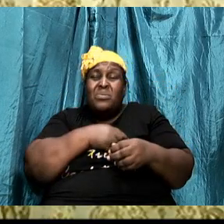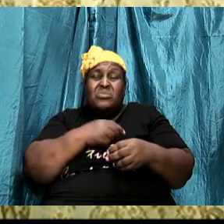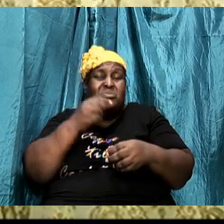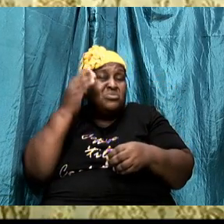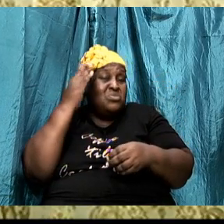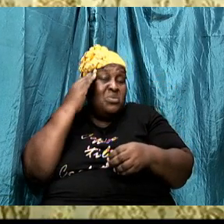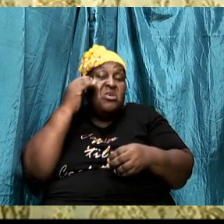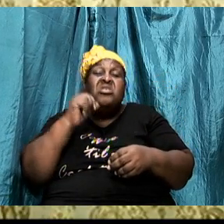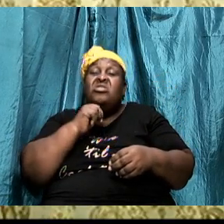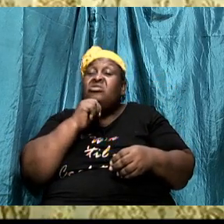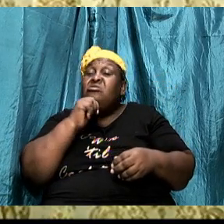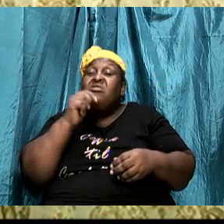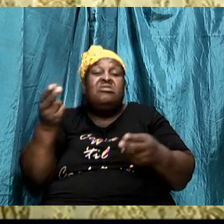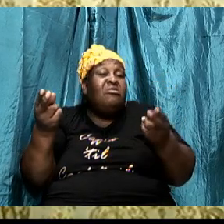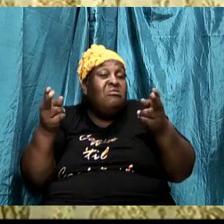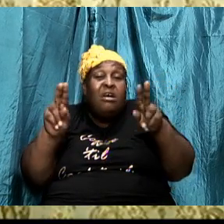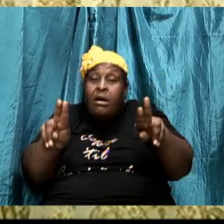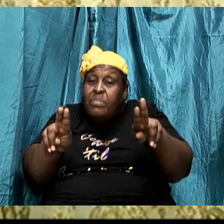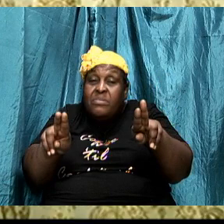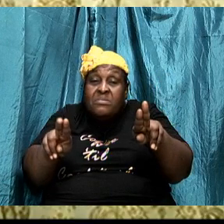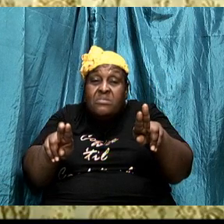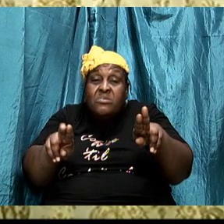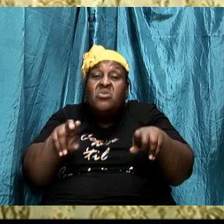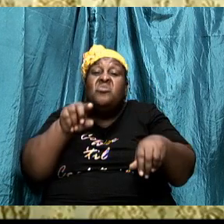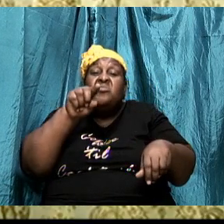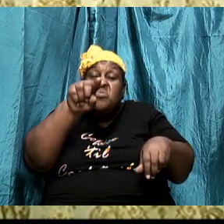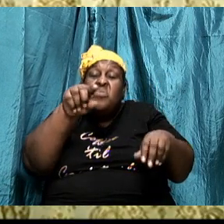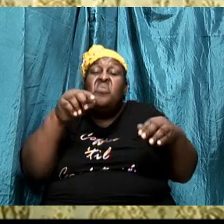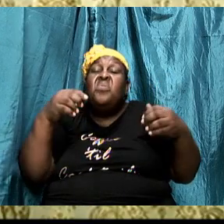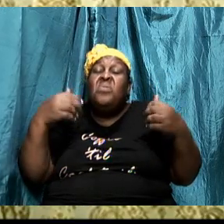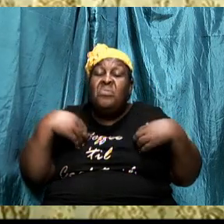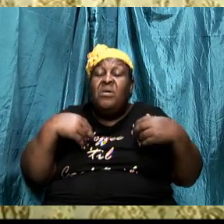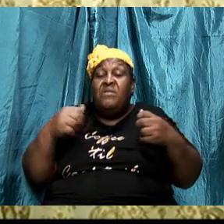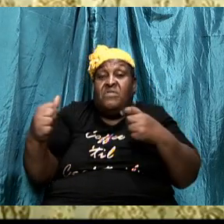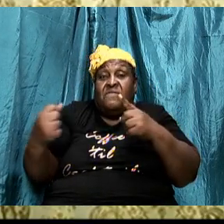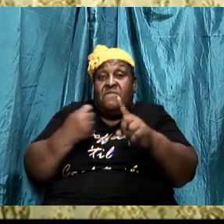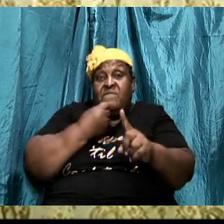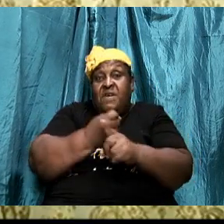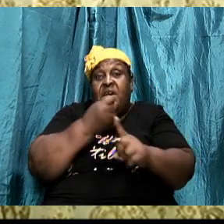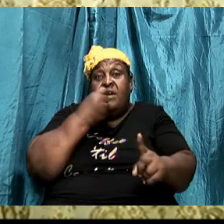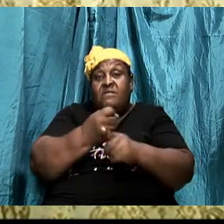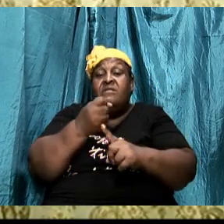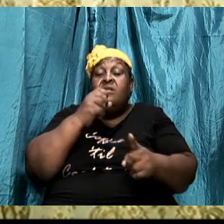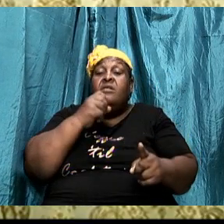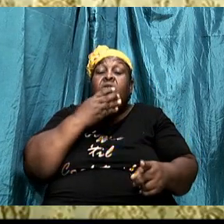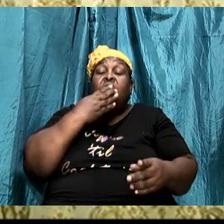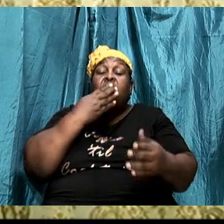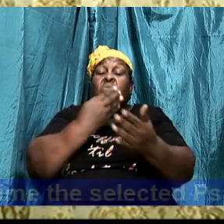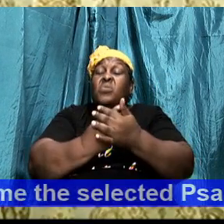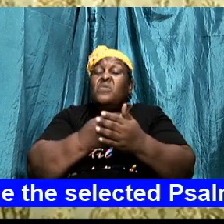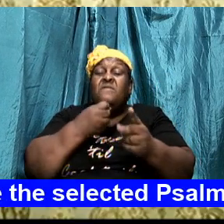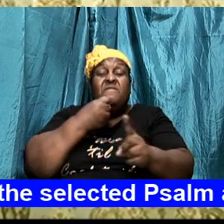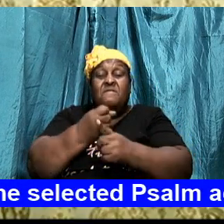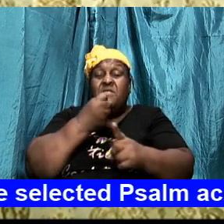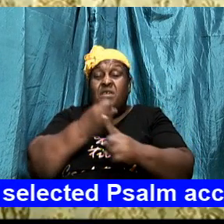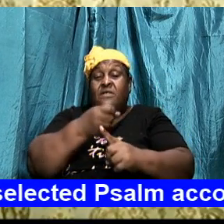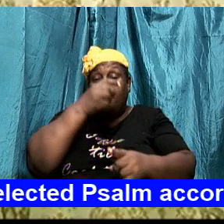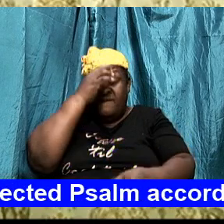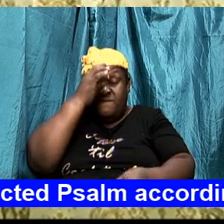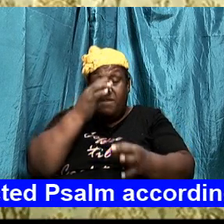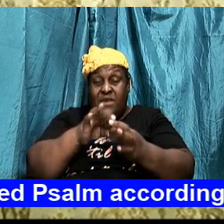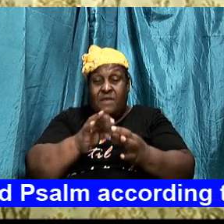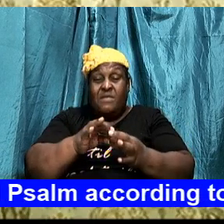going to work like that. You have got to fight the good fight of faith. The adversary is not going to relent.